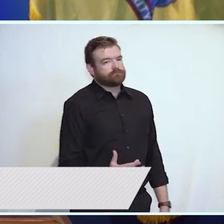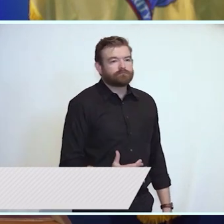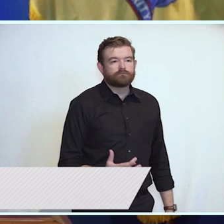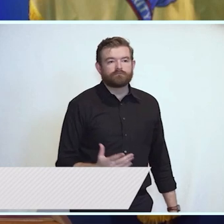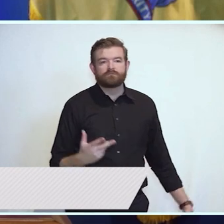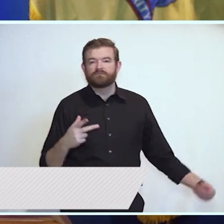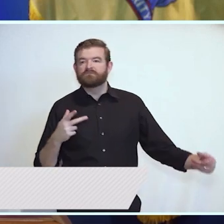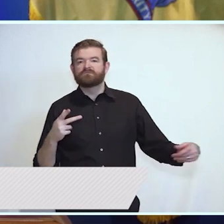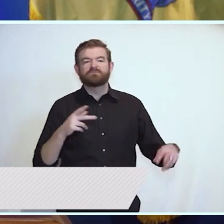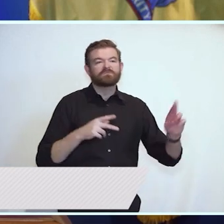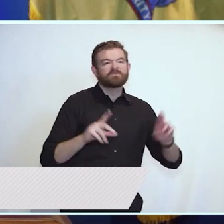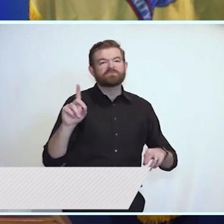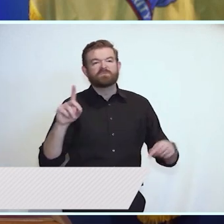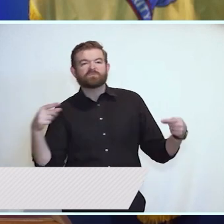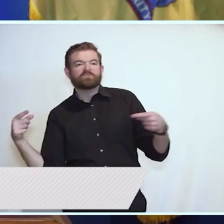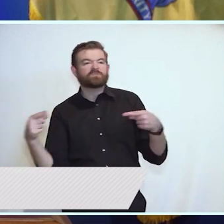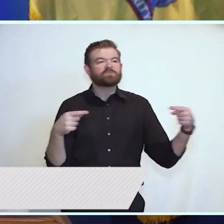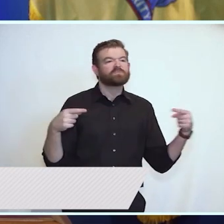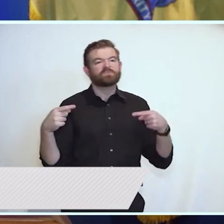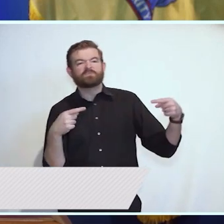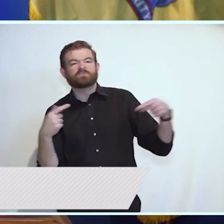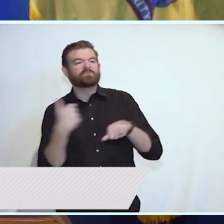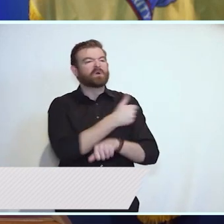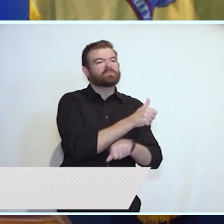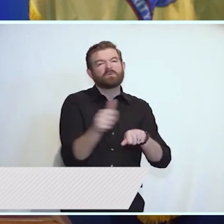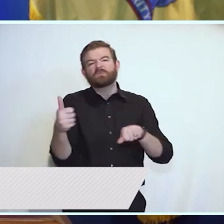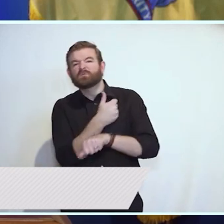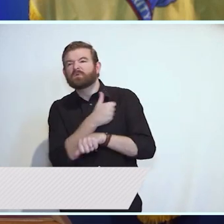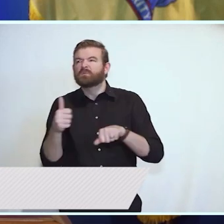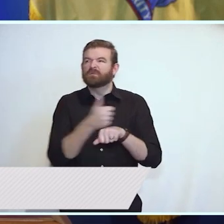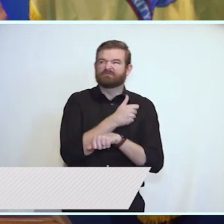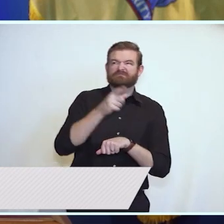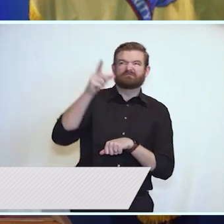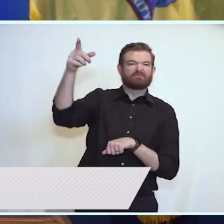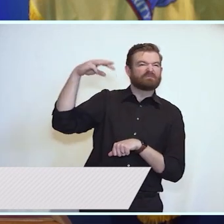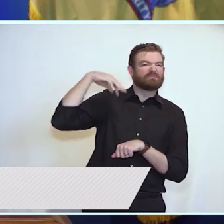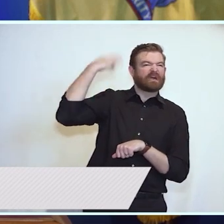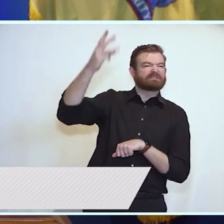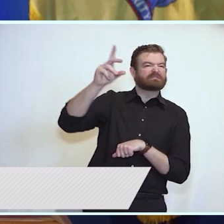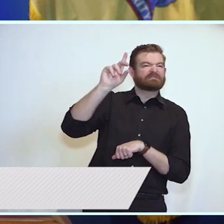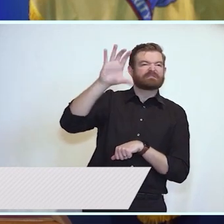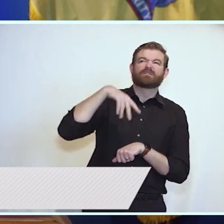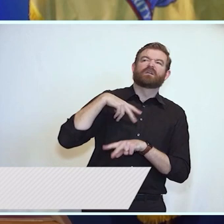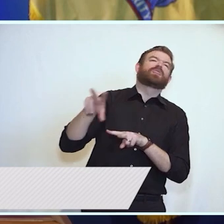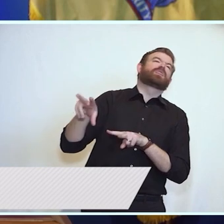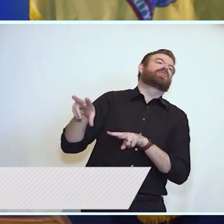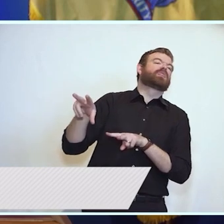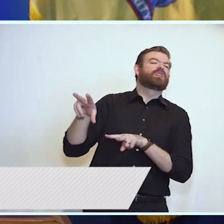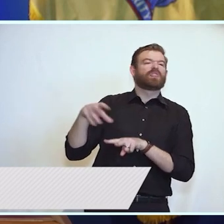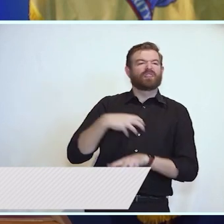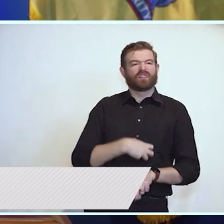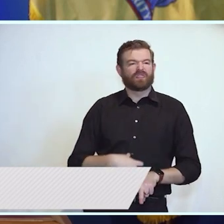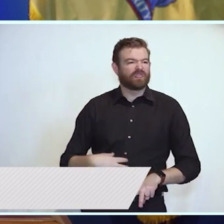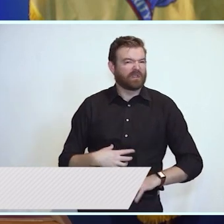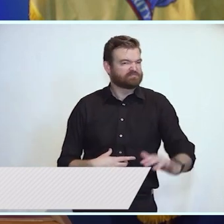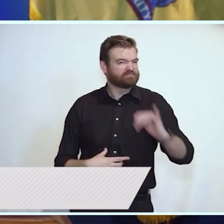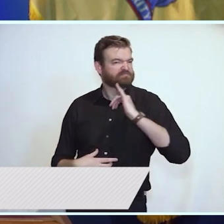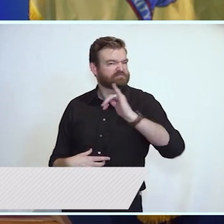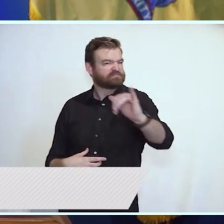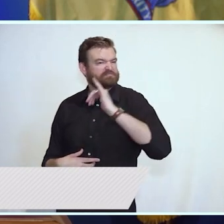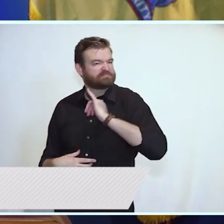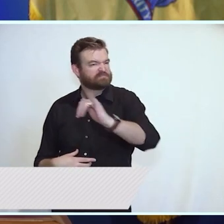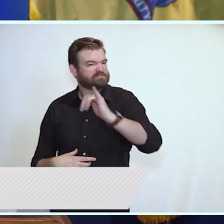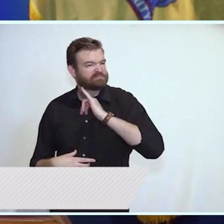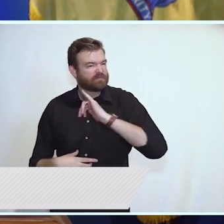-partisanship, the bickering, the inaction, the division, and the endless finger-pointing we see in Washington. Well, so am I.